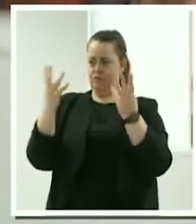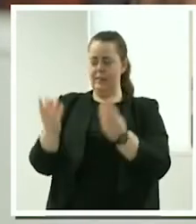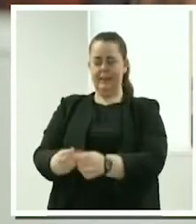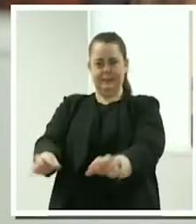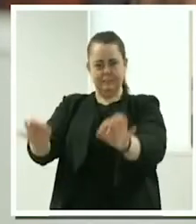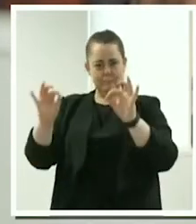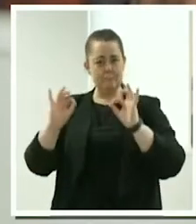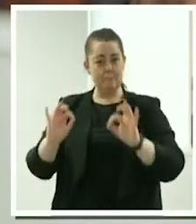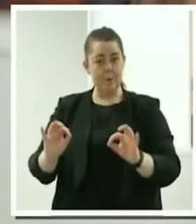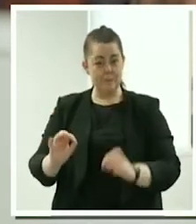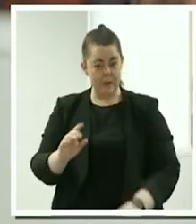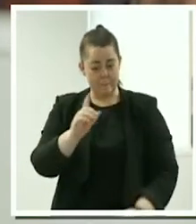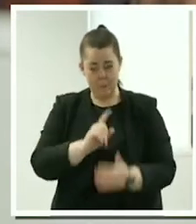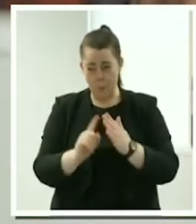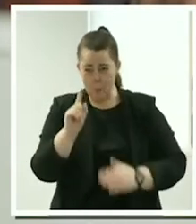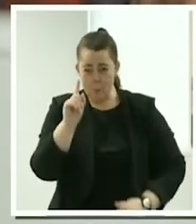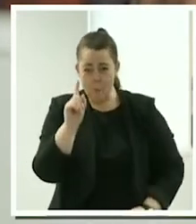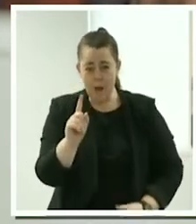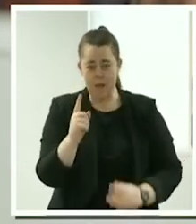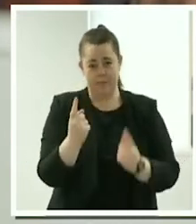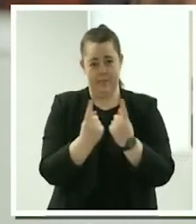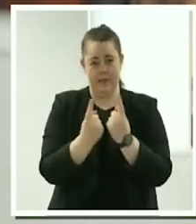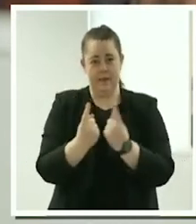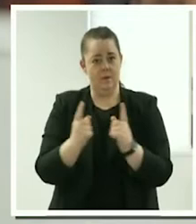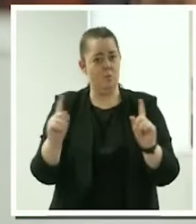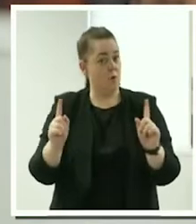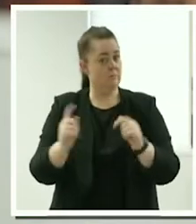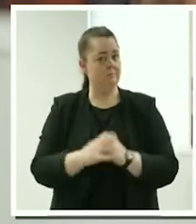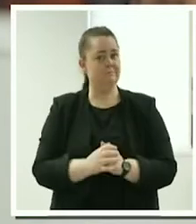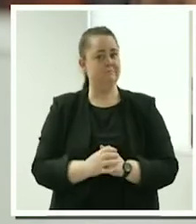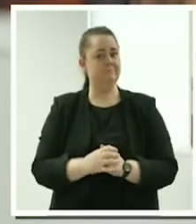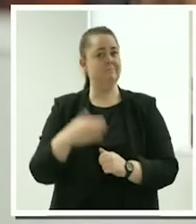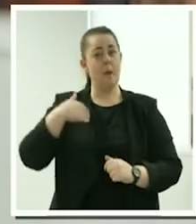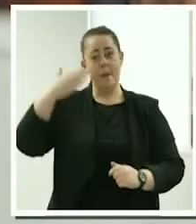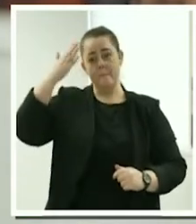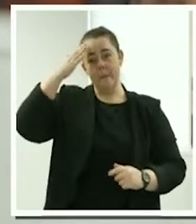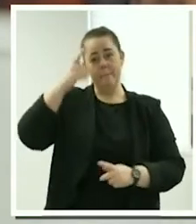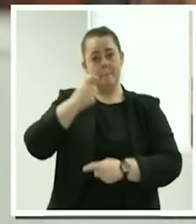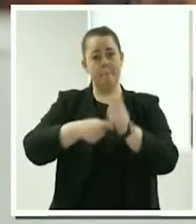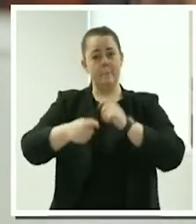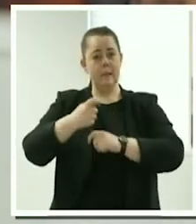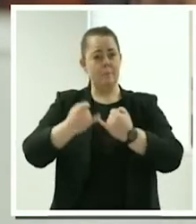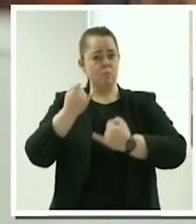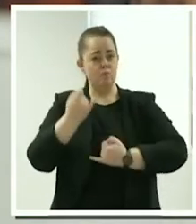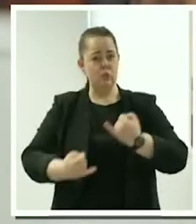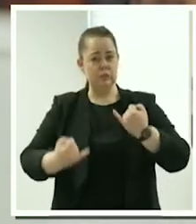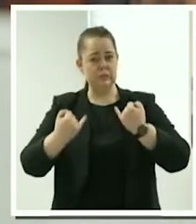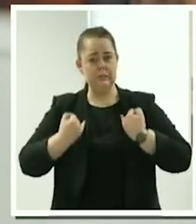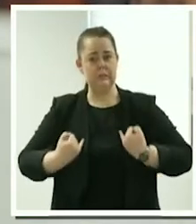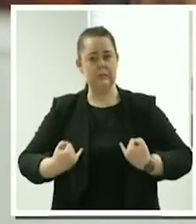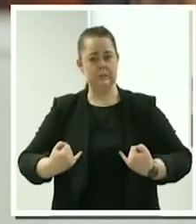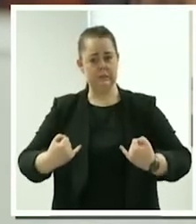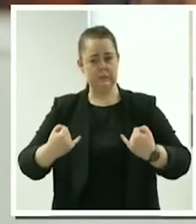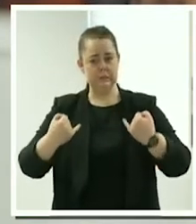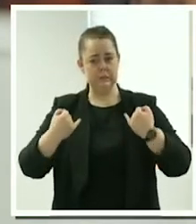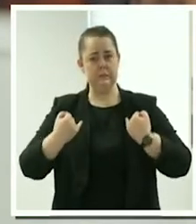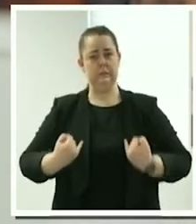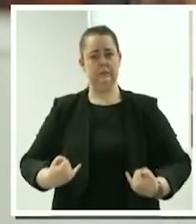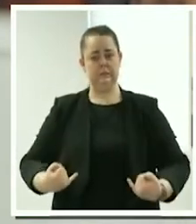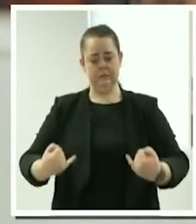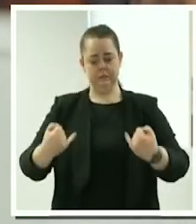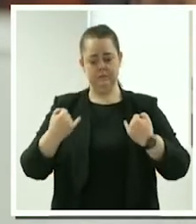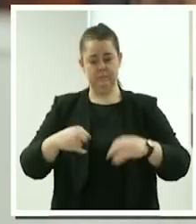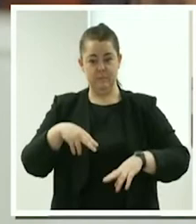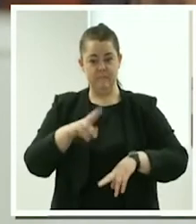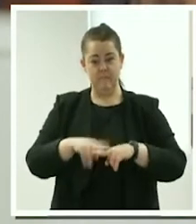except when mum became less well, less able to move around and